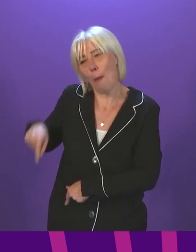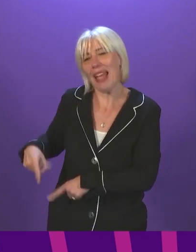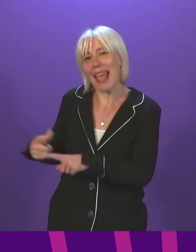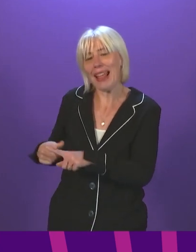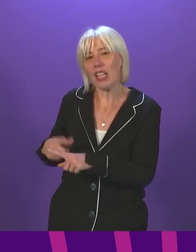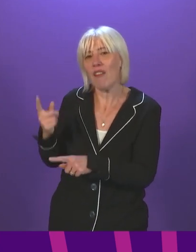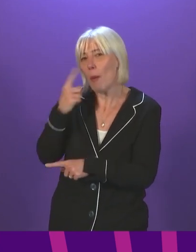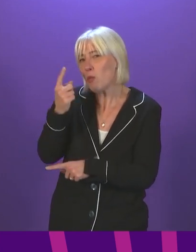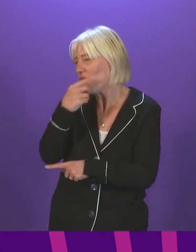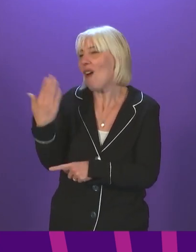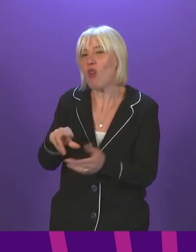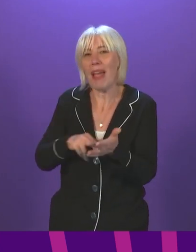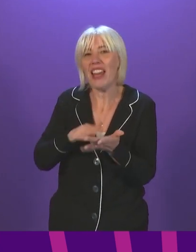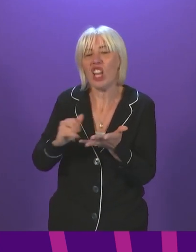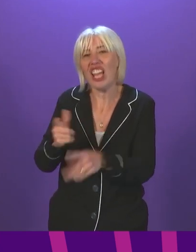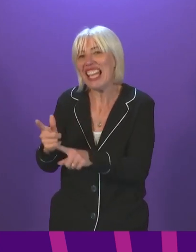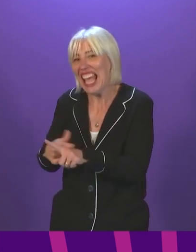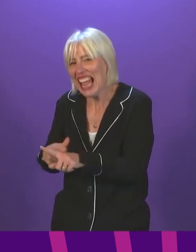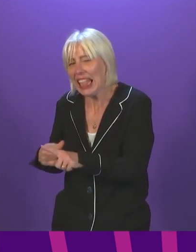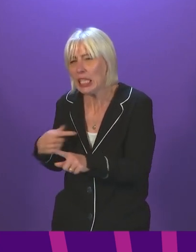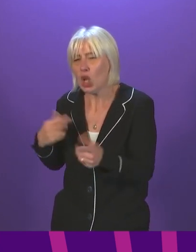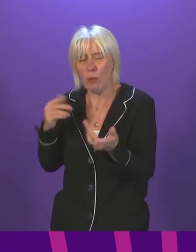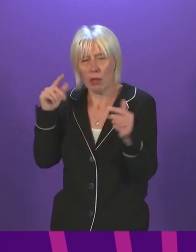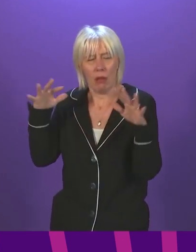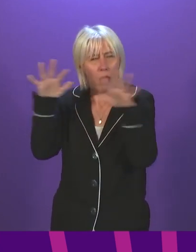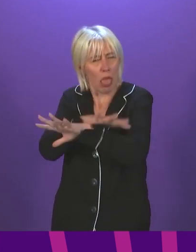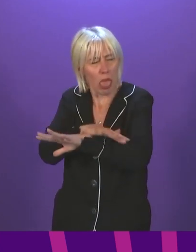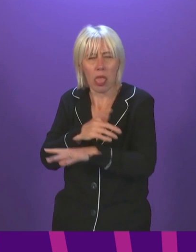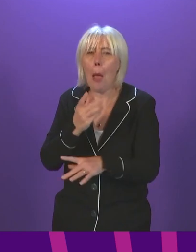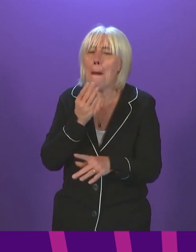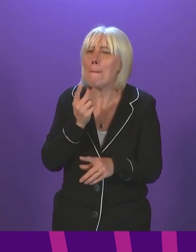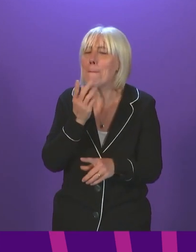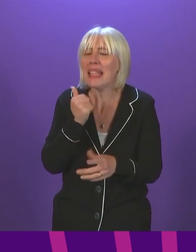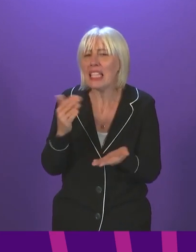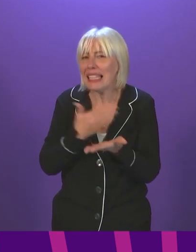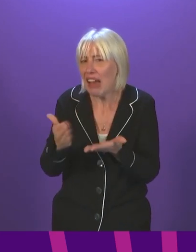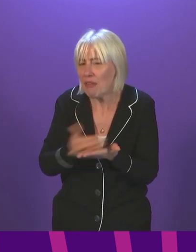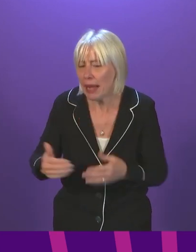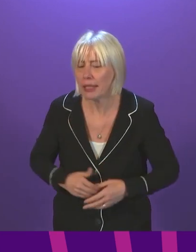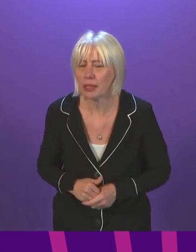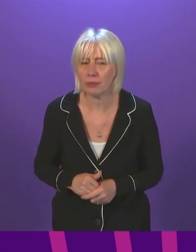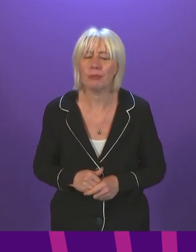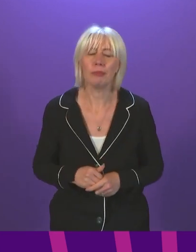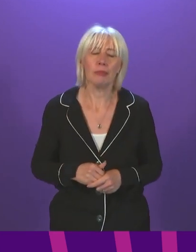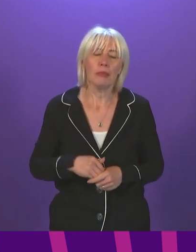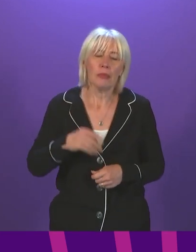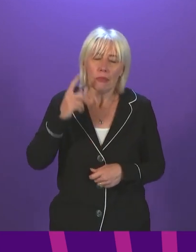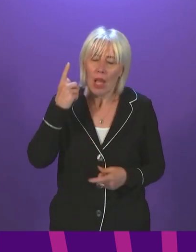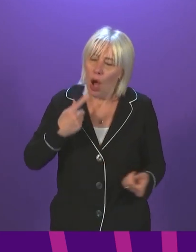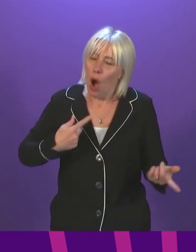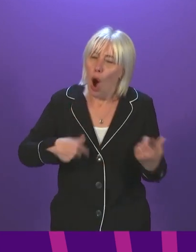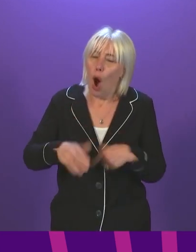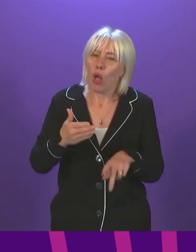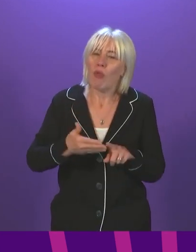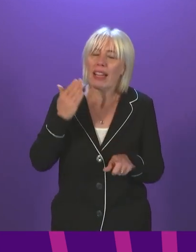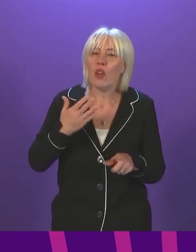England. There seems to be confusion here. Can you perhaps clarify? First Minister. Well, firstly, I think everybody recognises that it's really important to